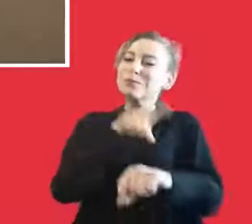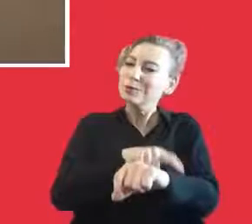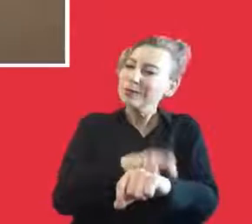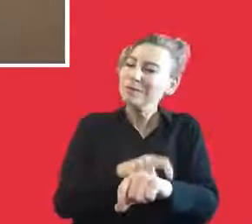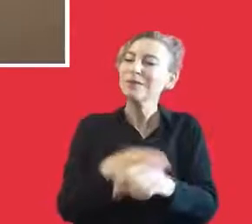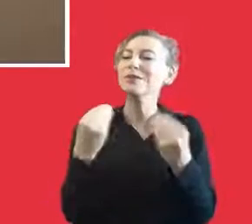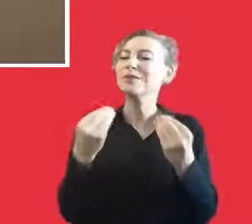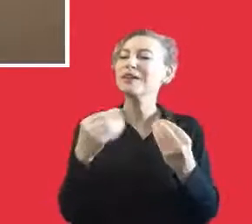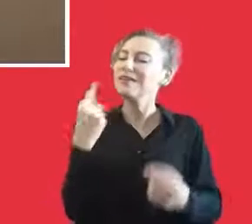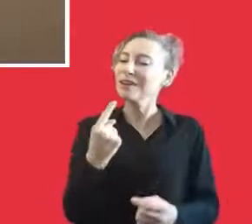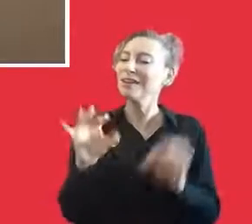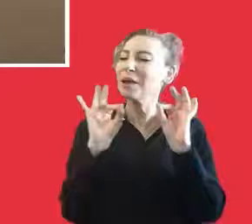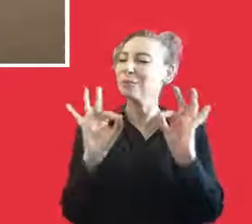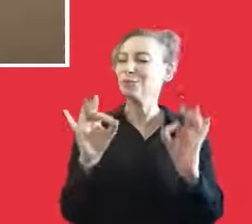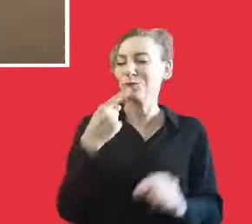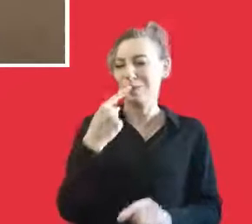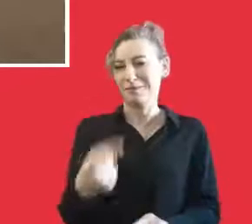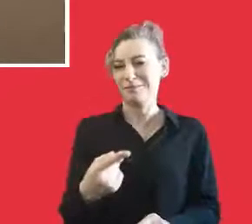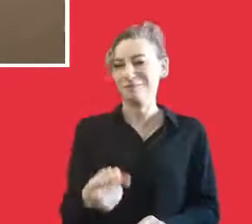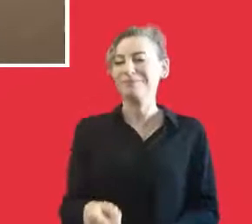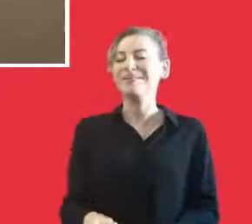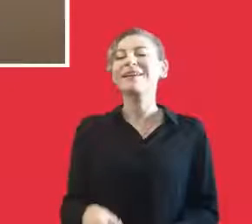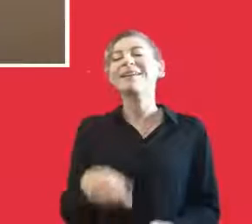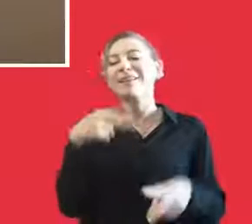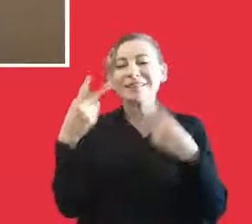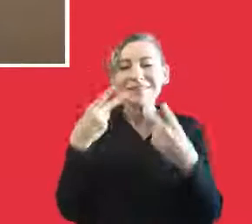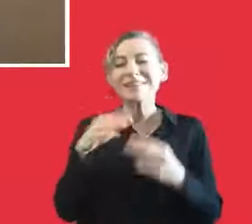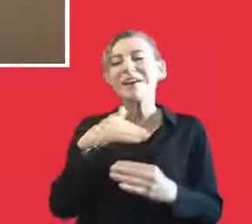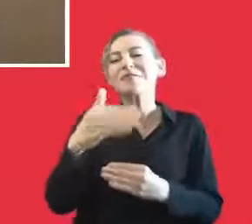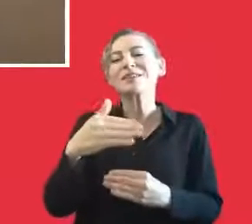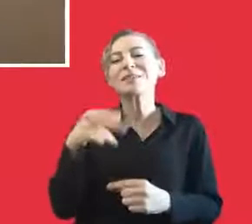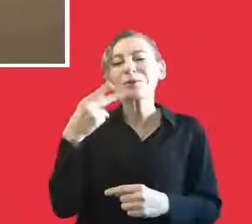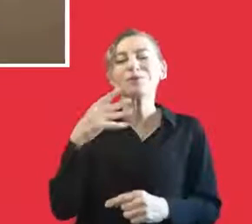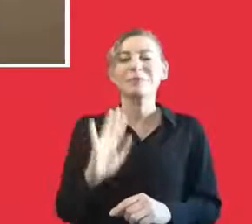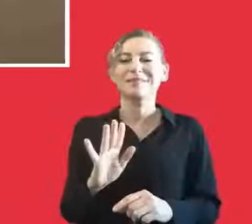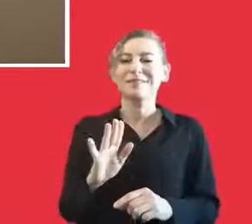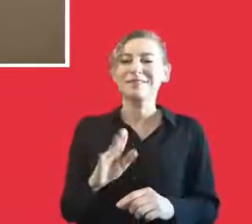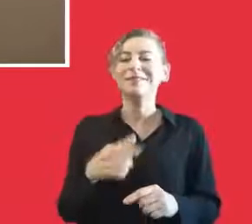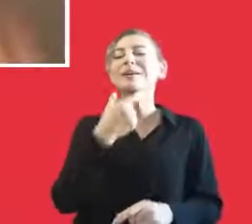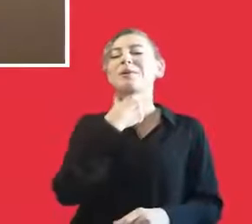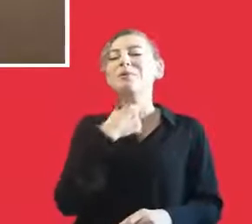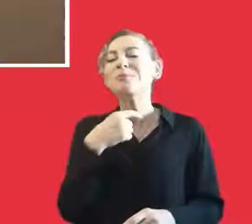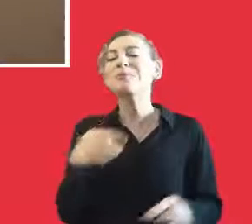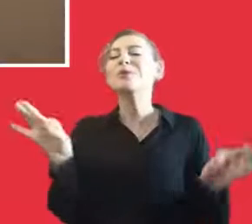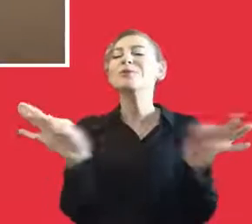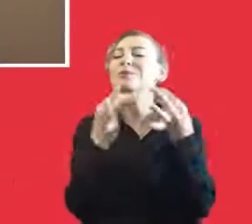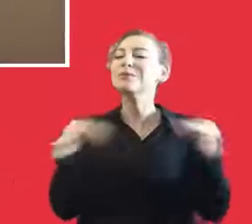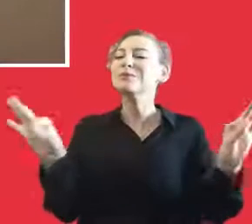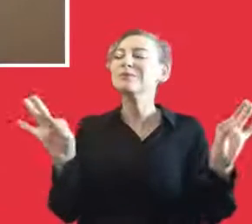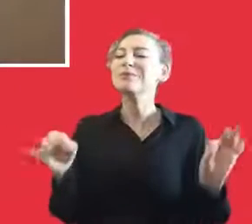good things are possible even during this period. Now that we have been talking about the music, I would like to